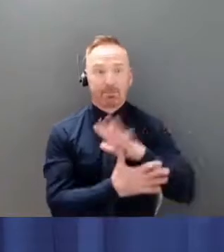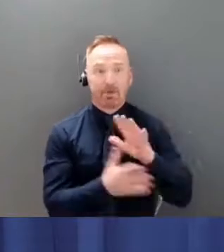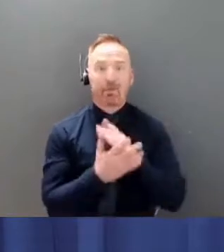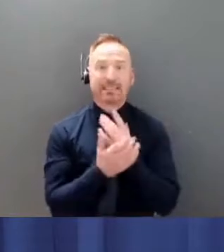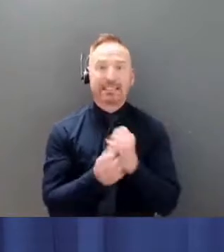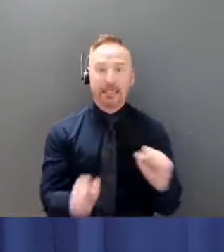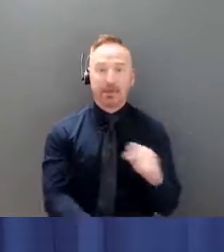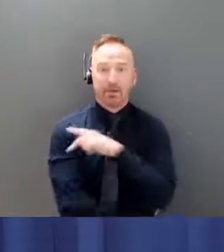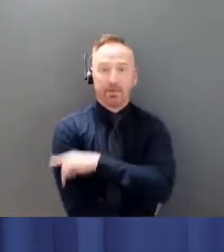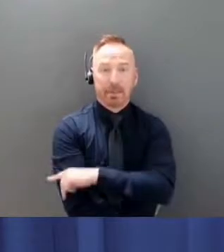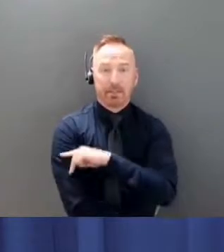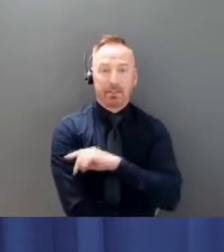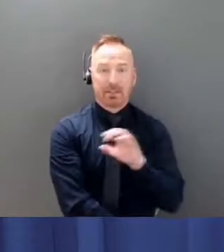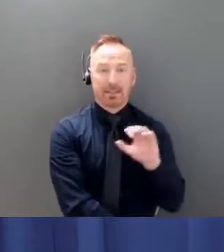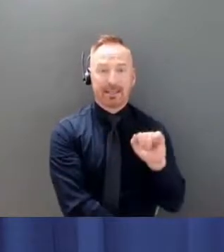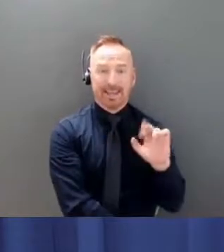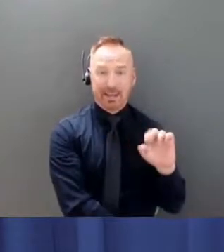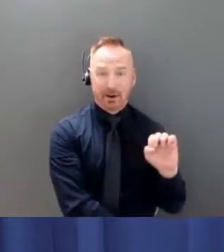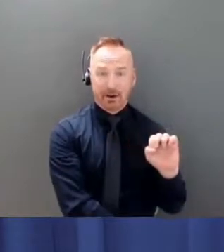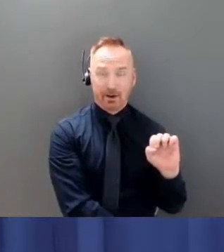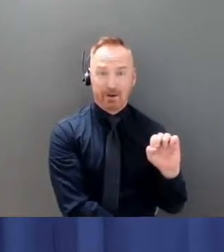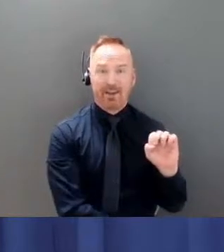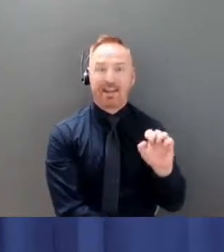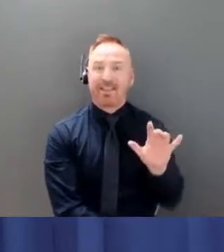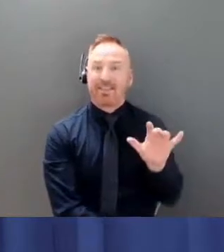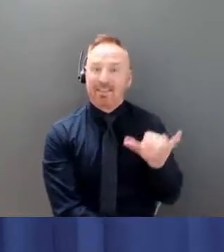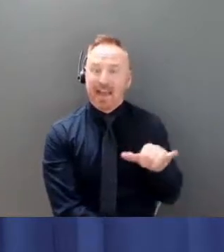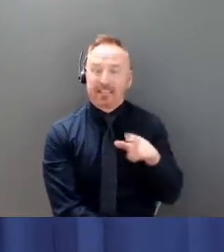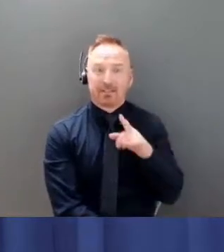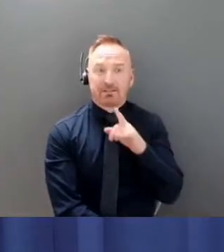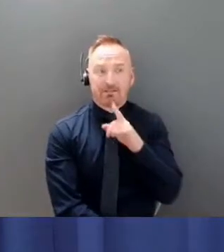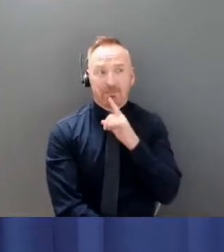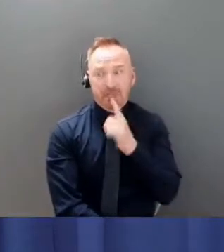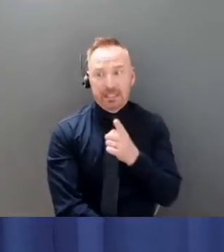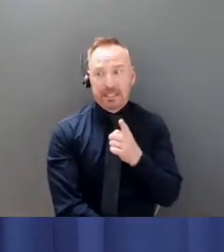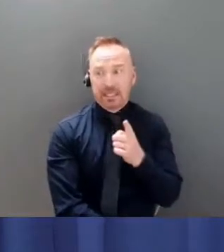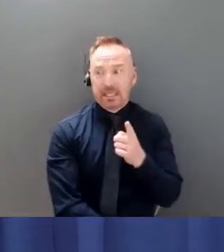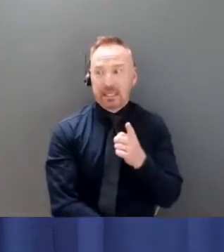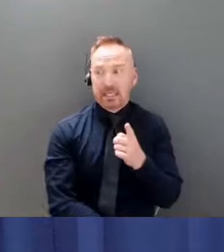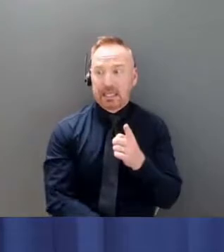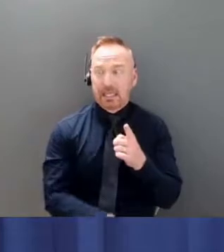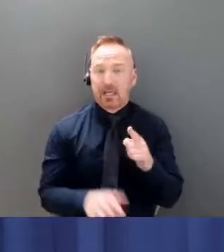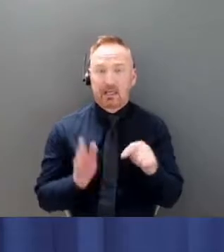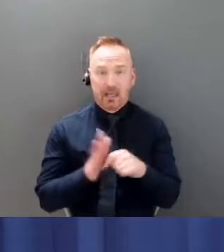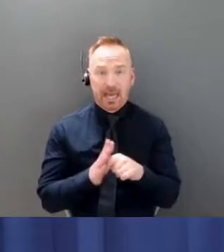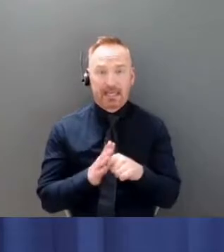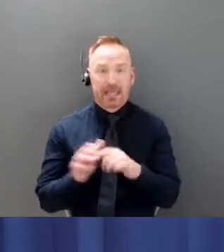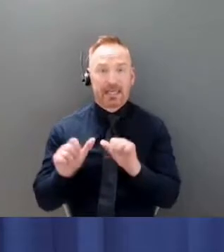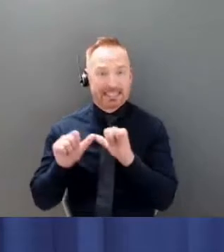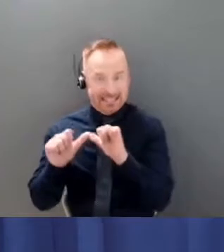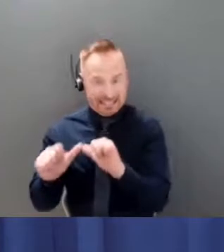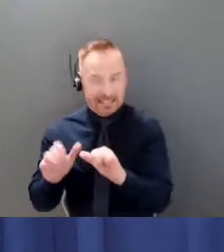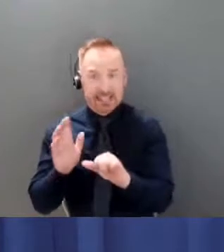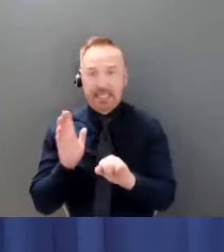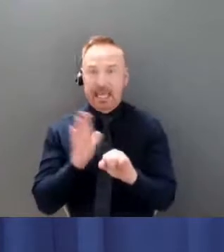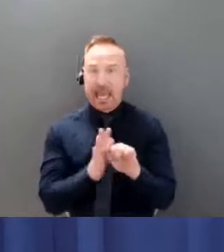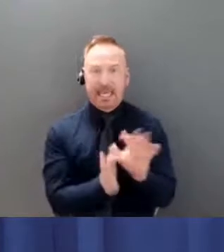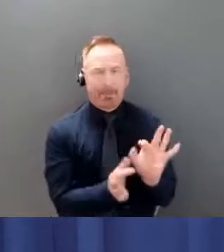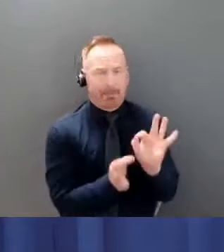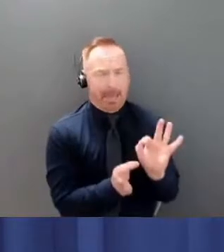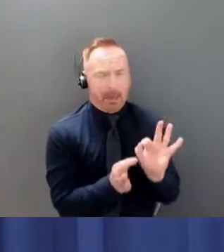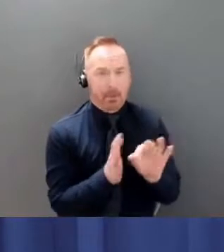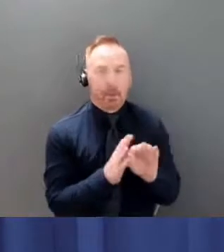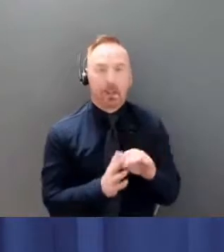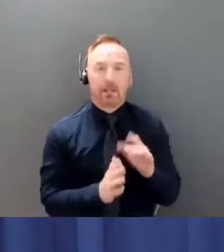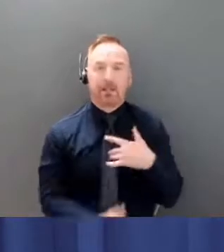really authoritative, consistent, and impeccable infection control within our